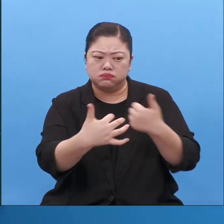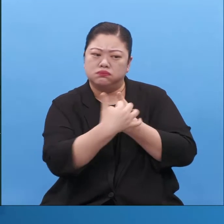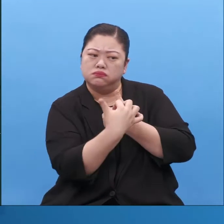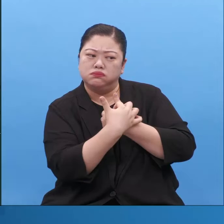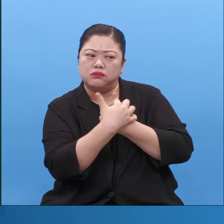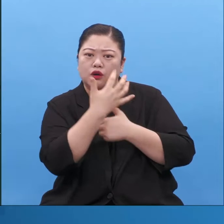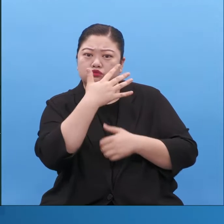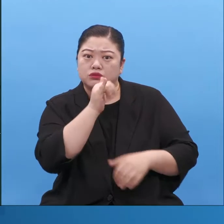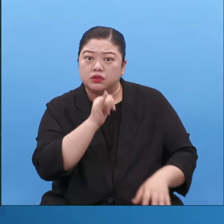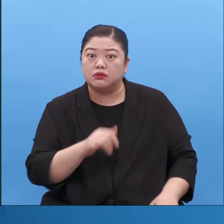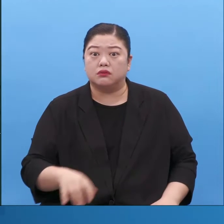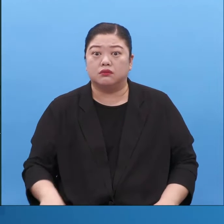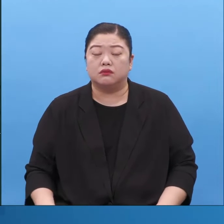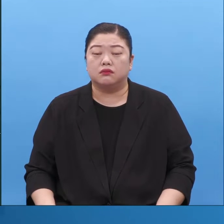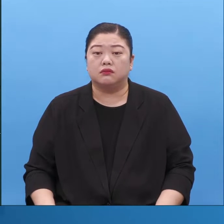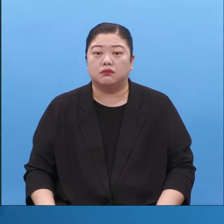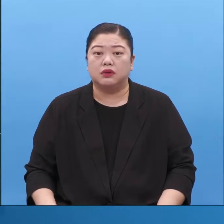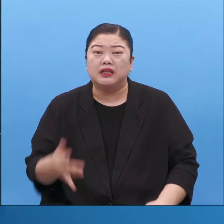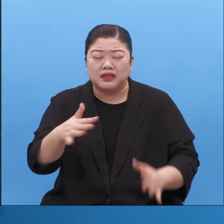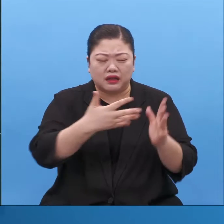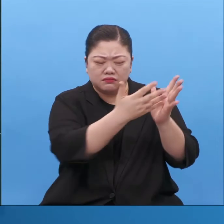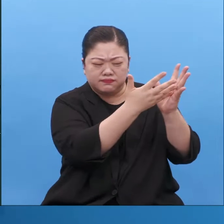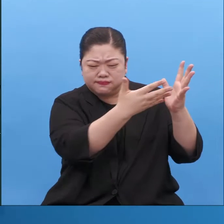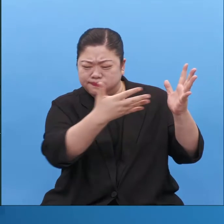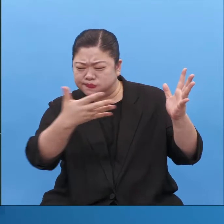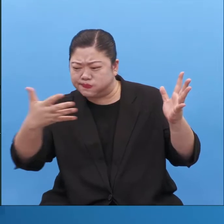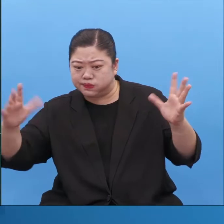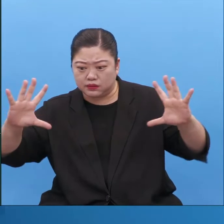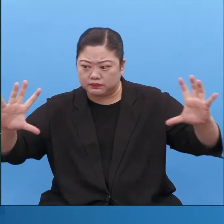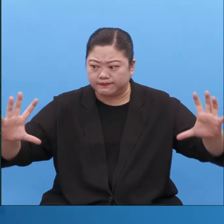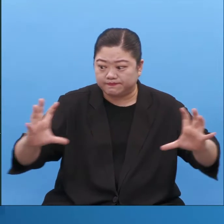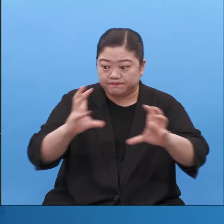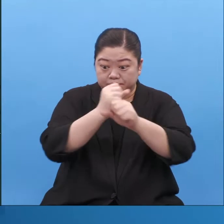they moved the nation of Iran and what's the common trait here.